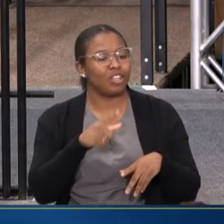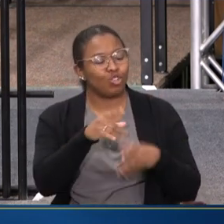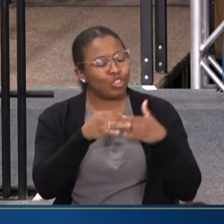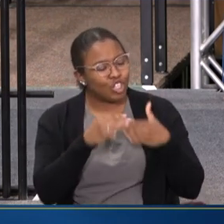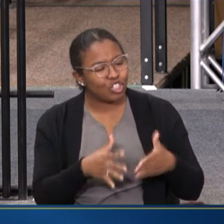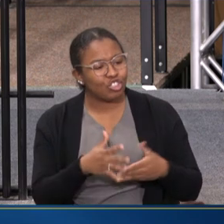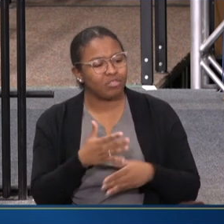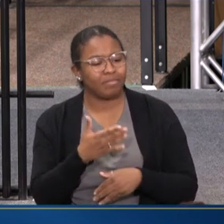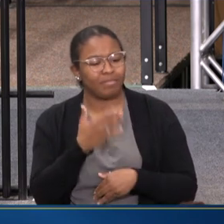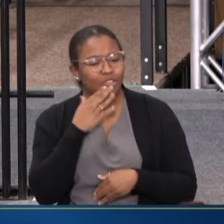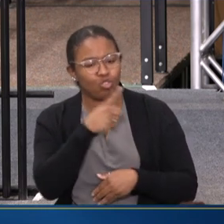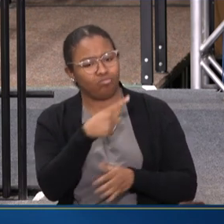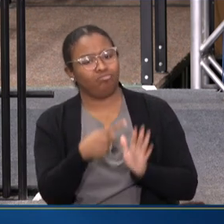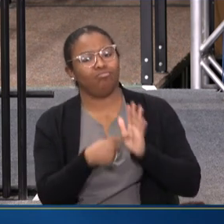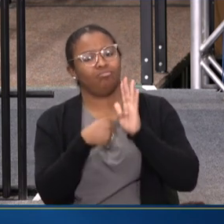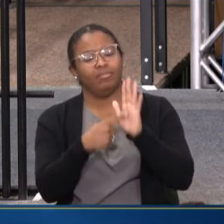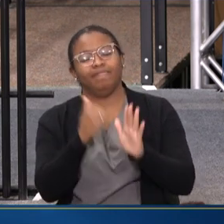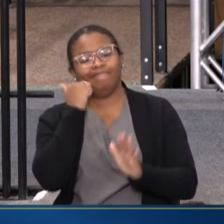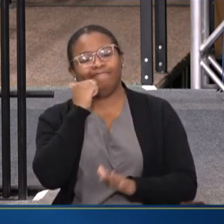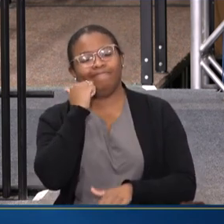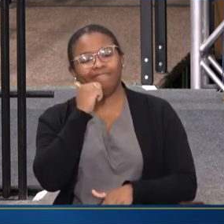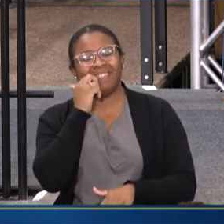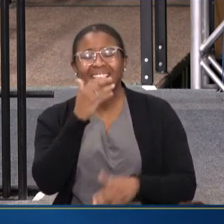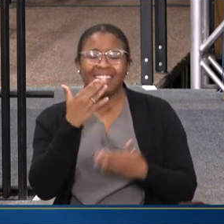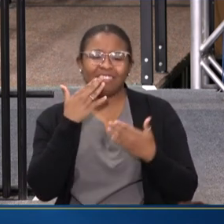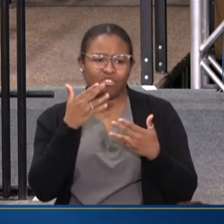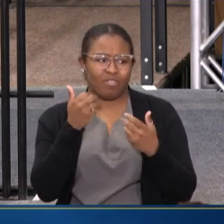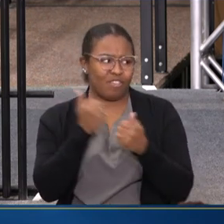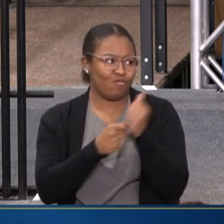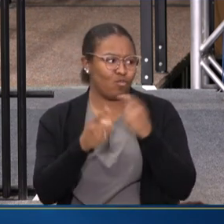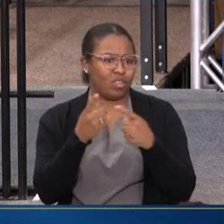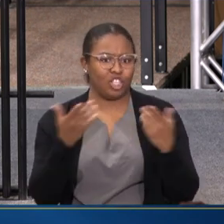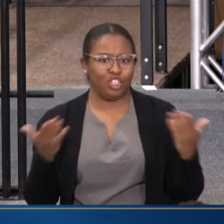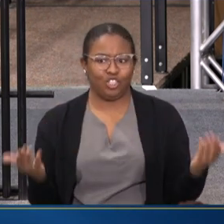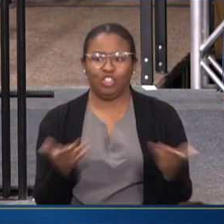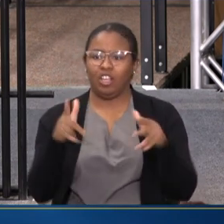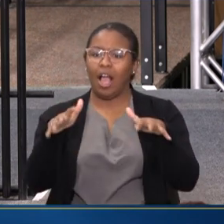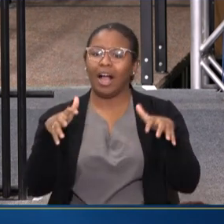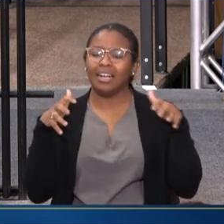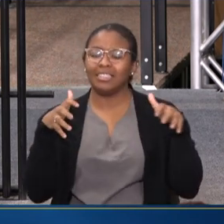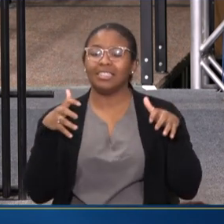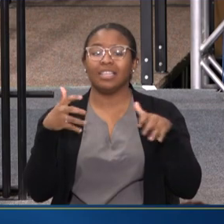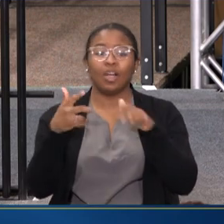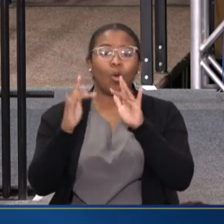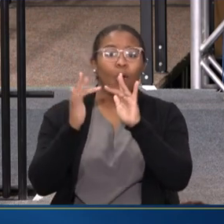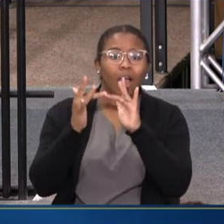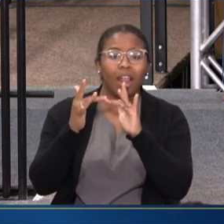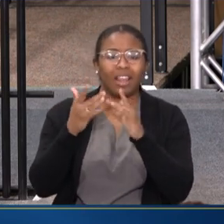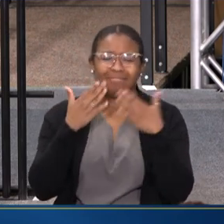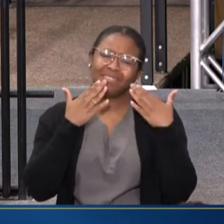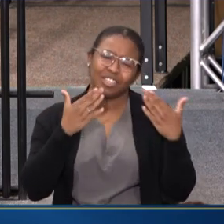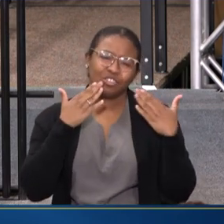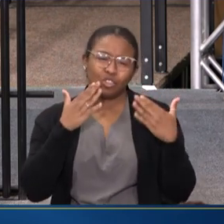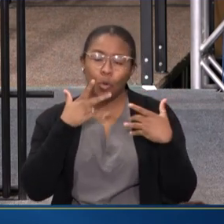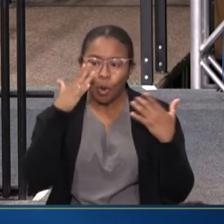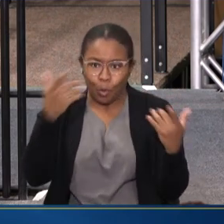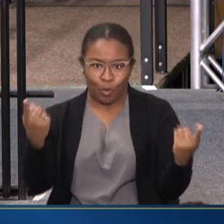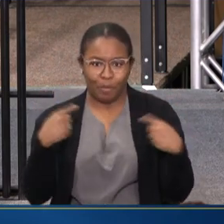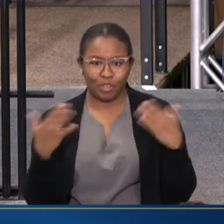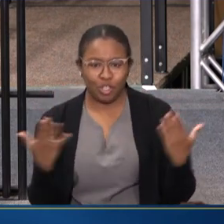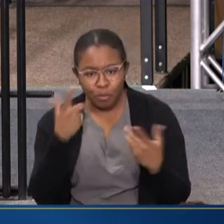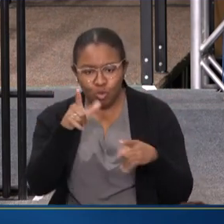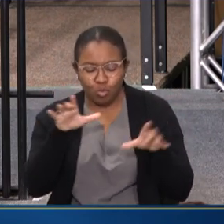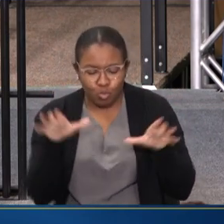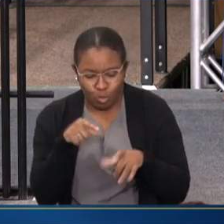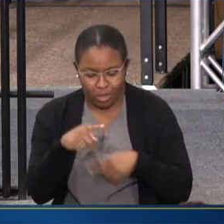DEMONSTRATING EVERY DAY. AND THANKS TO EVERYONE IN THIS AUDIENCE HERE, VIRTUALLY. WE KNOW YOU'RE HERE BECAUSE YOU'RE